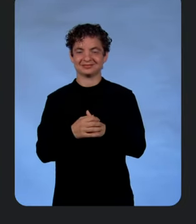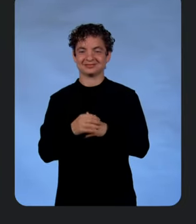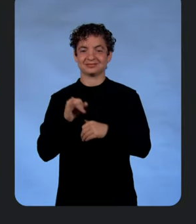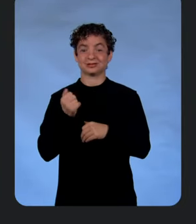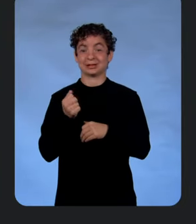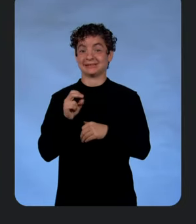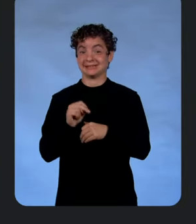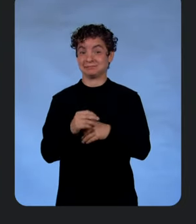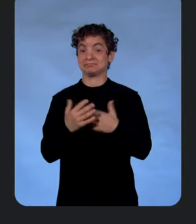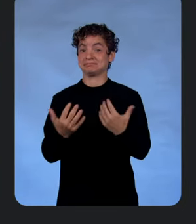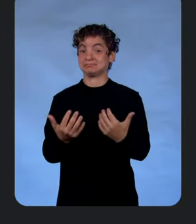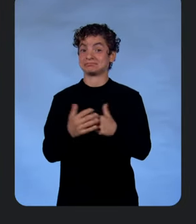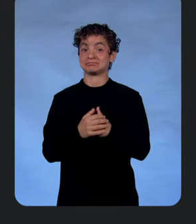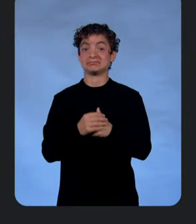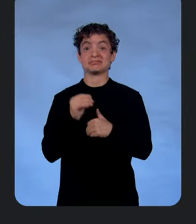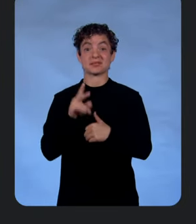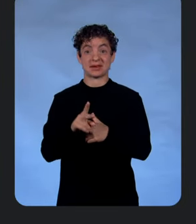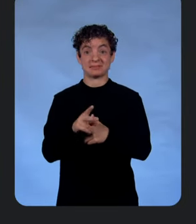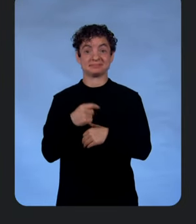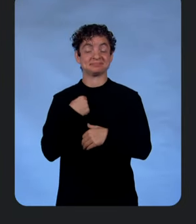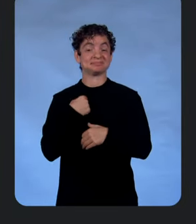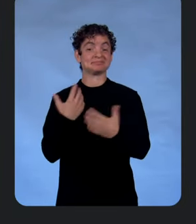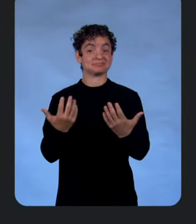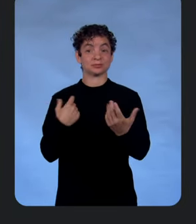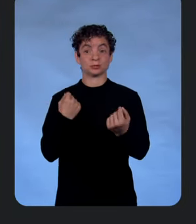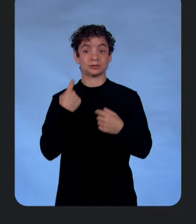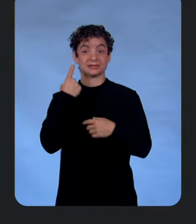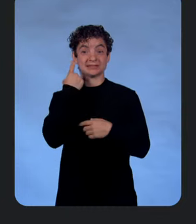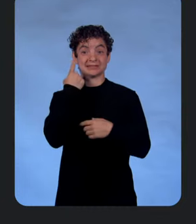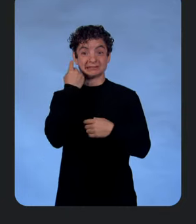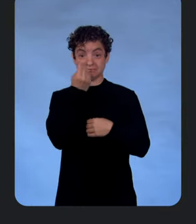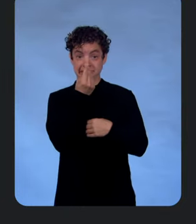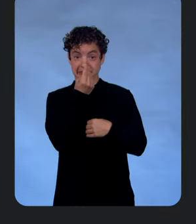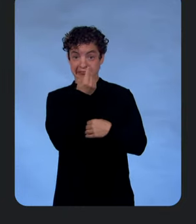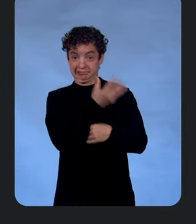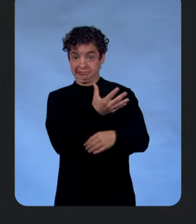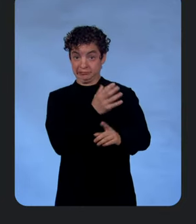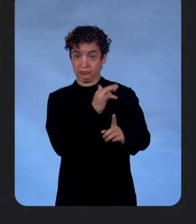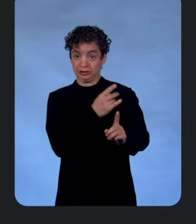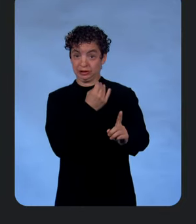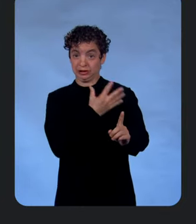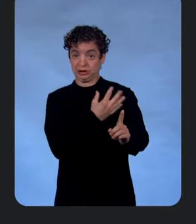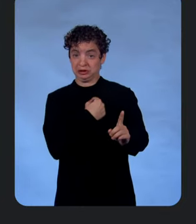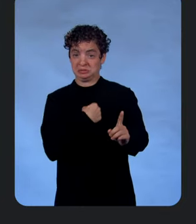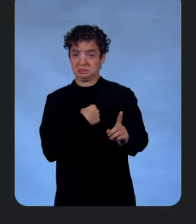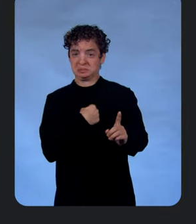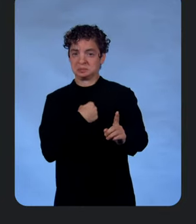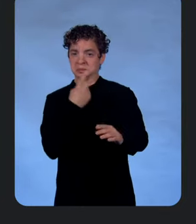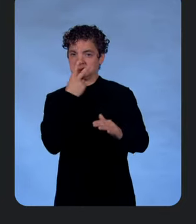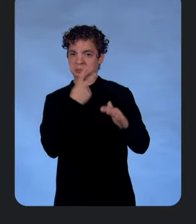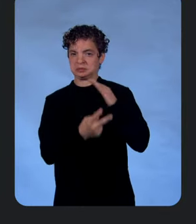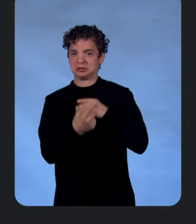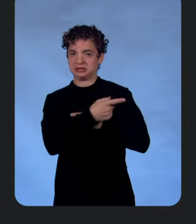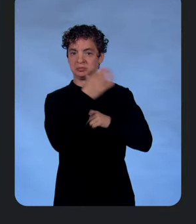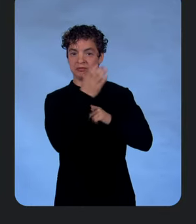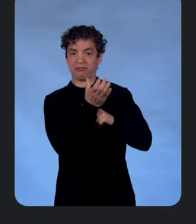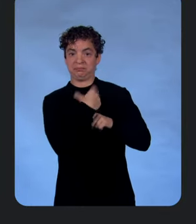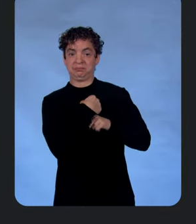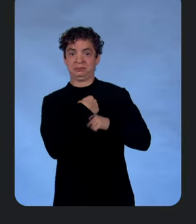All right. Richard, I kind of had a feeling you're going to make me do this. You want one more time?